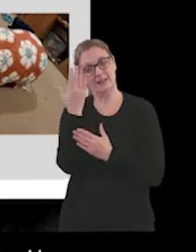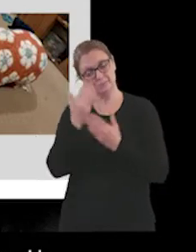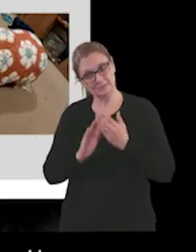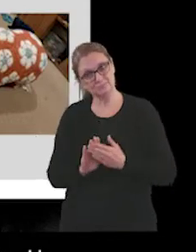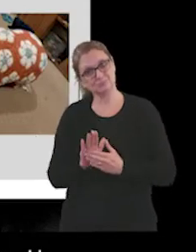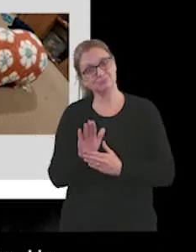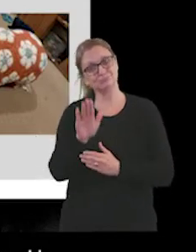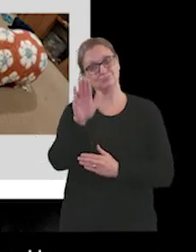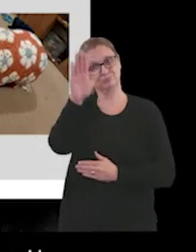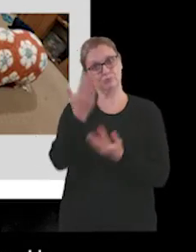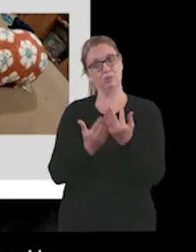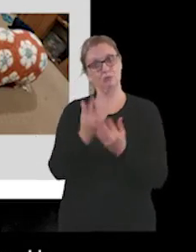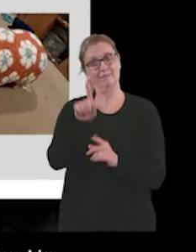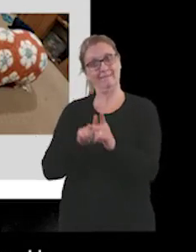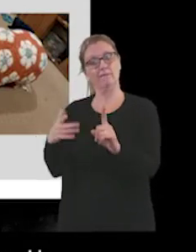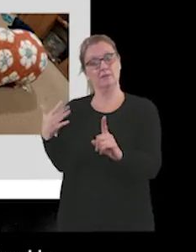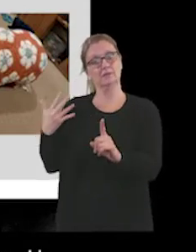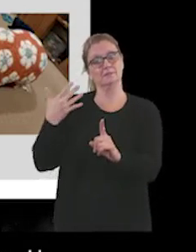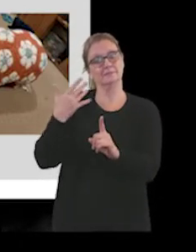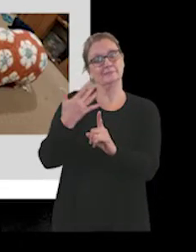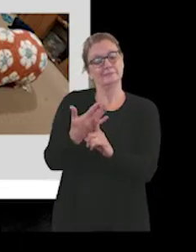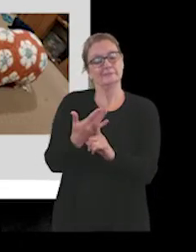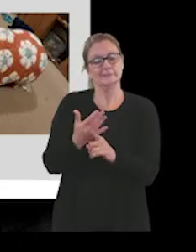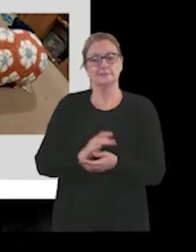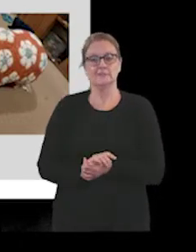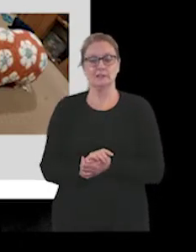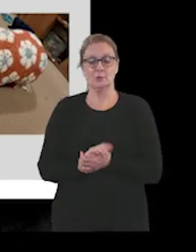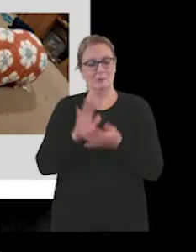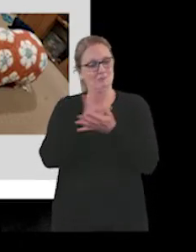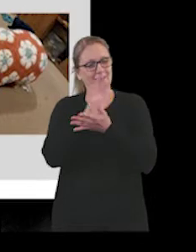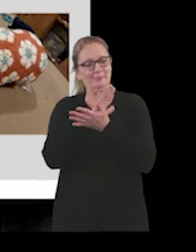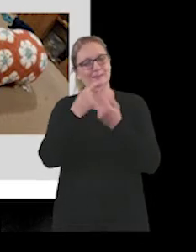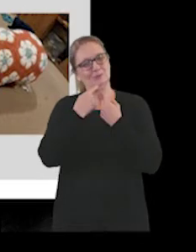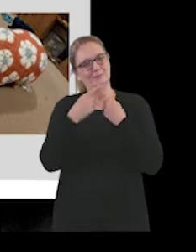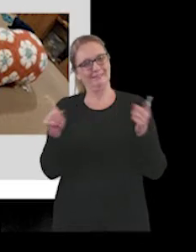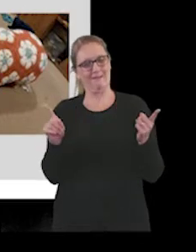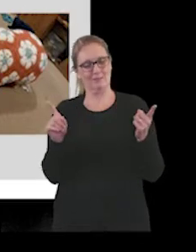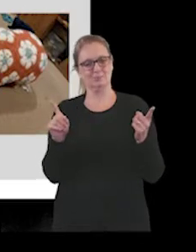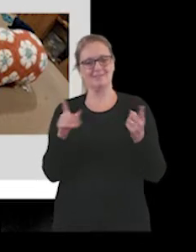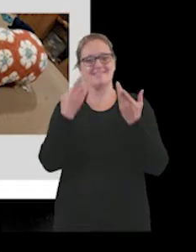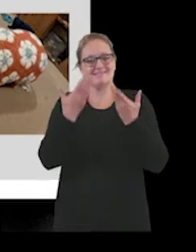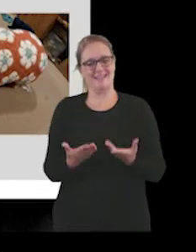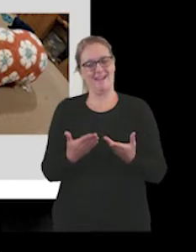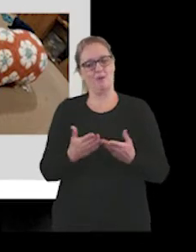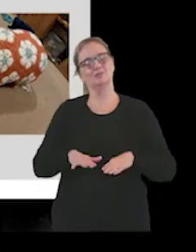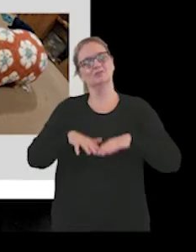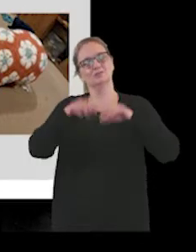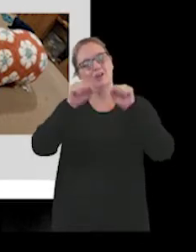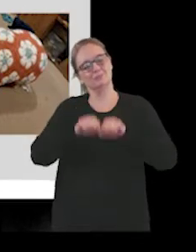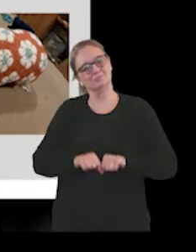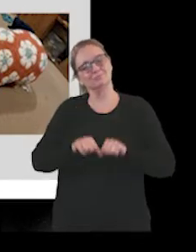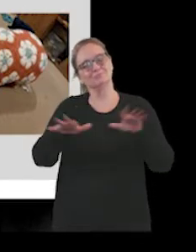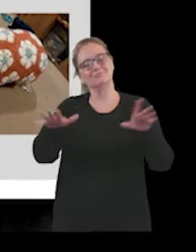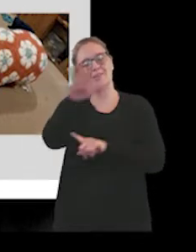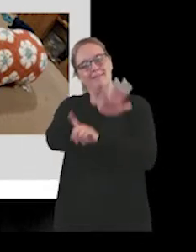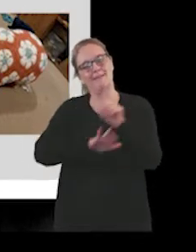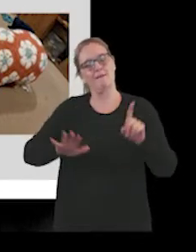pleased to be able to announce that and know that it's now up and running across the county.